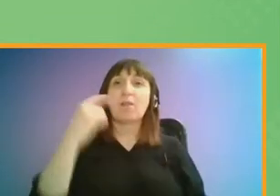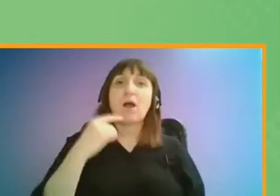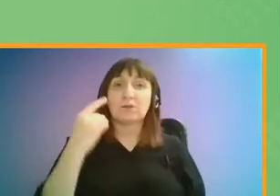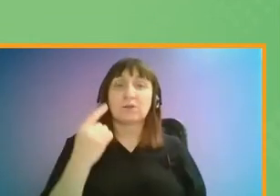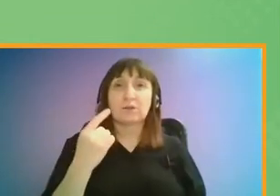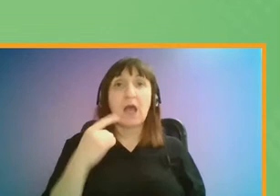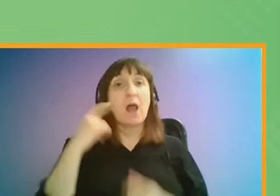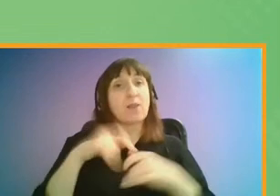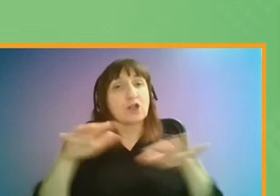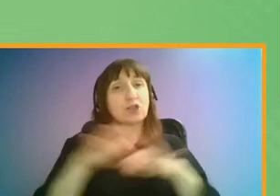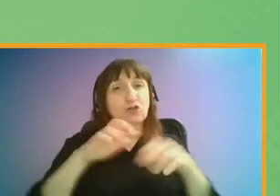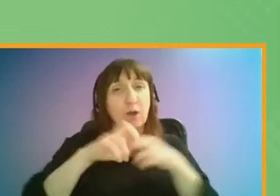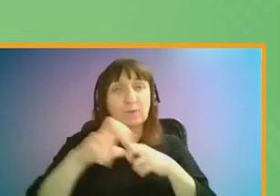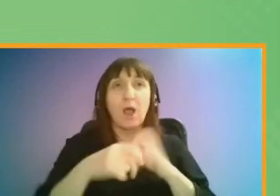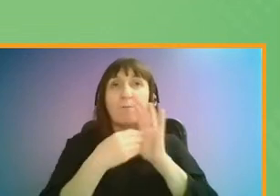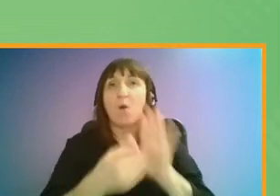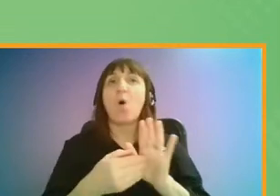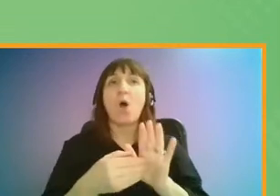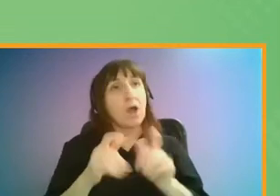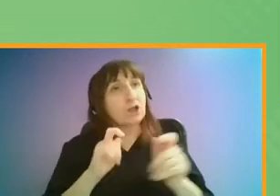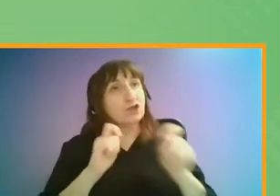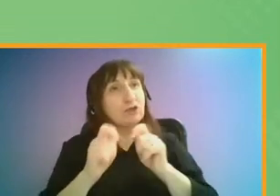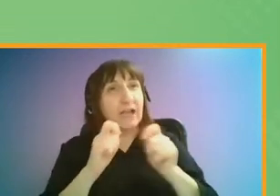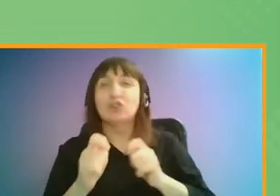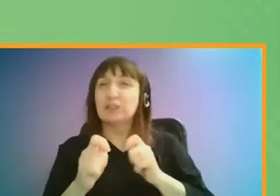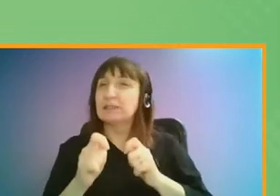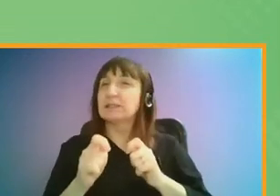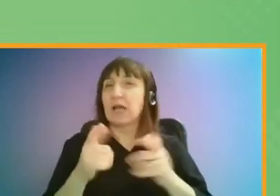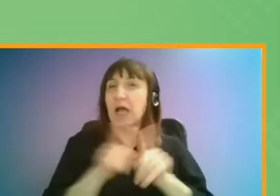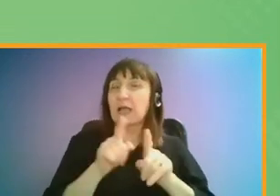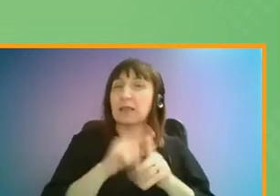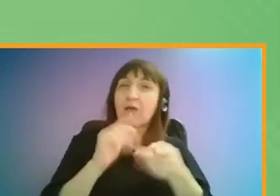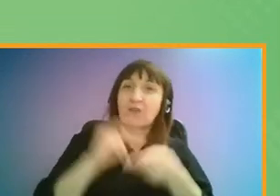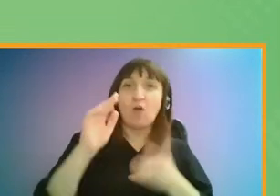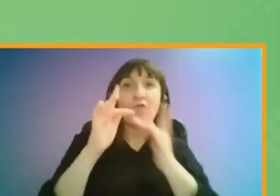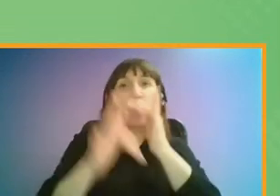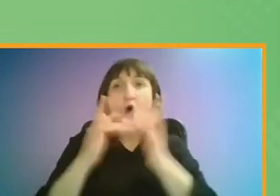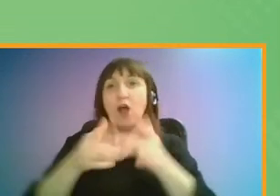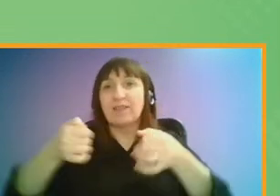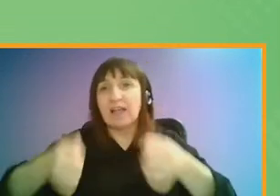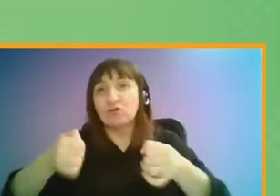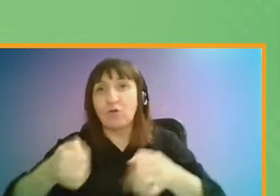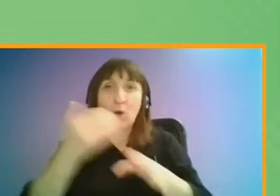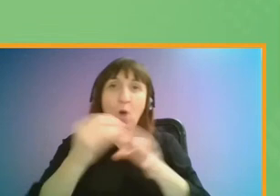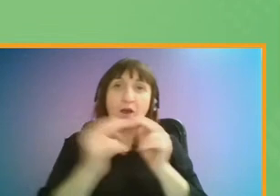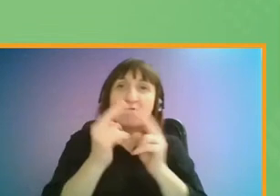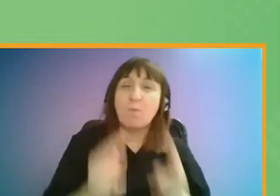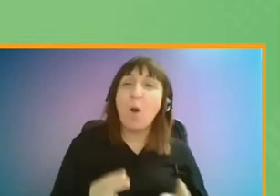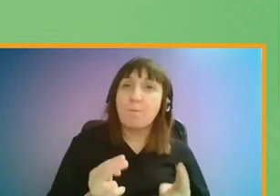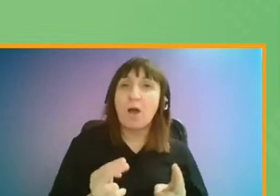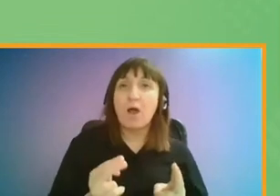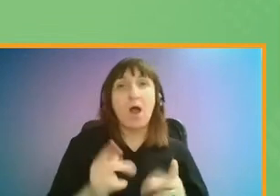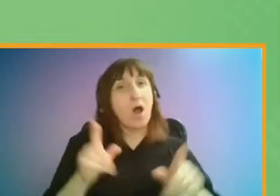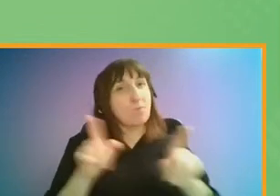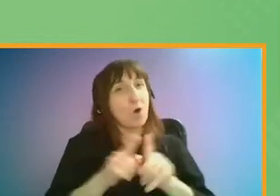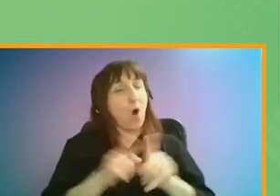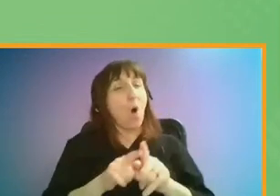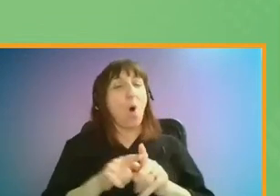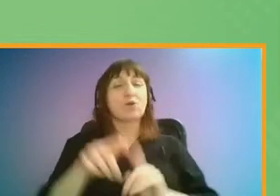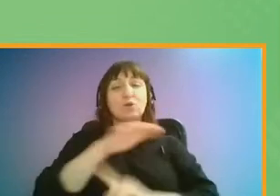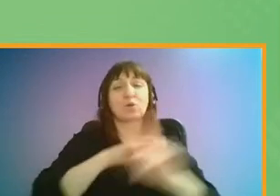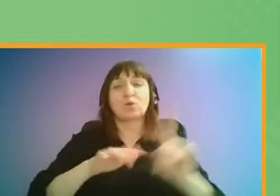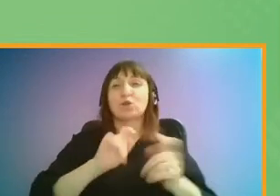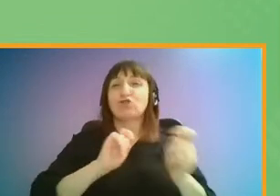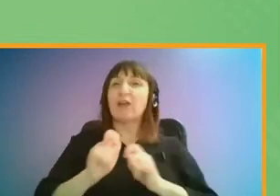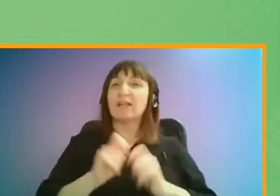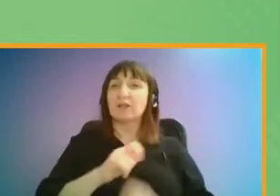transport network will need to reflect broader changes in society, such as the rise of online shopping and working from home, but also social changes, such